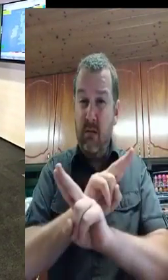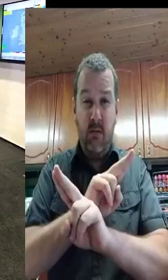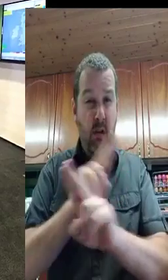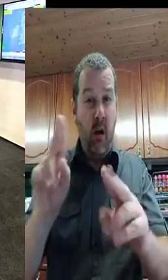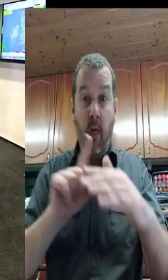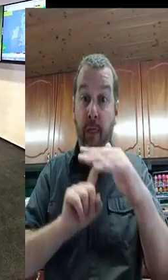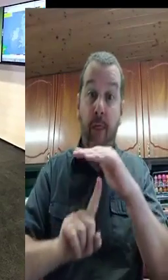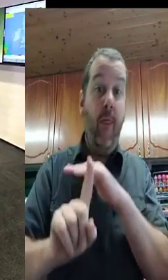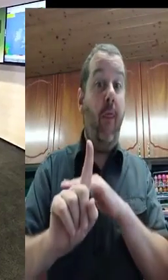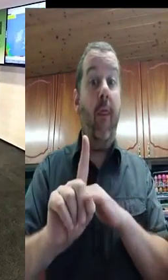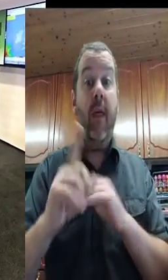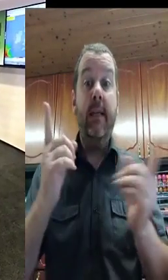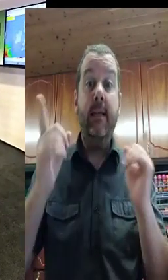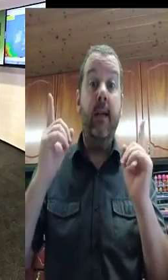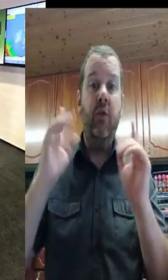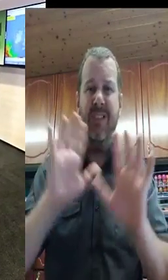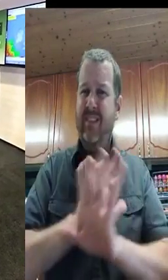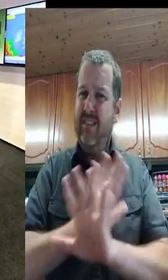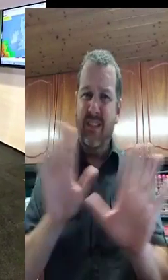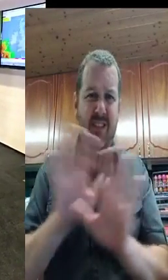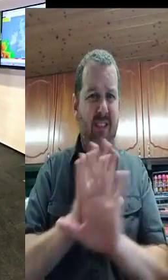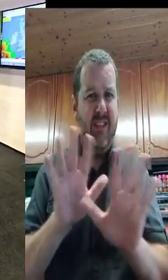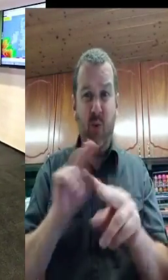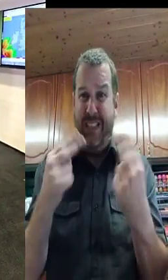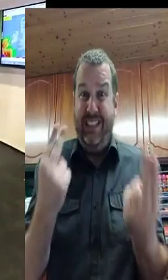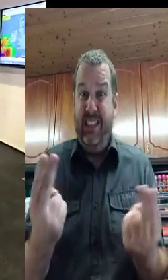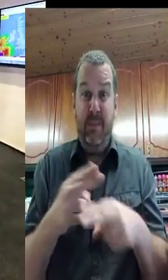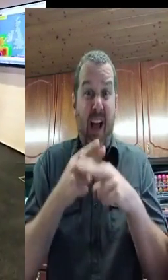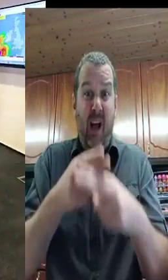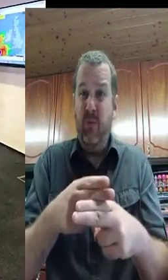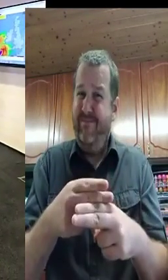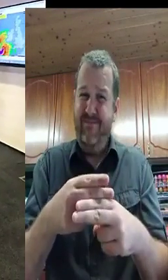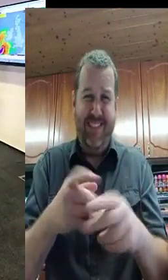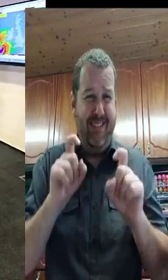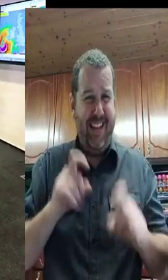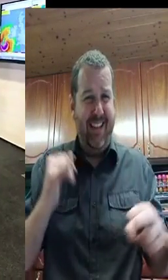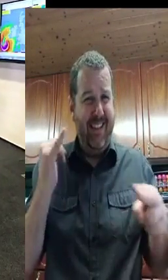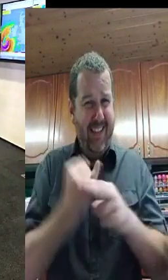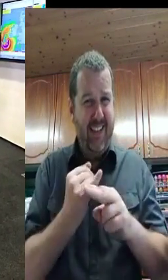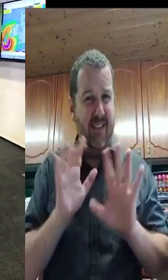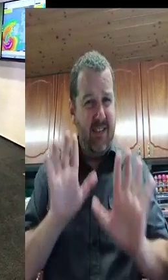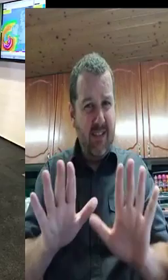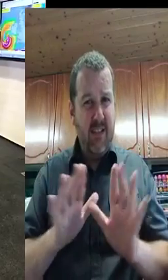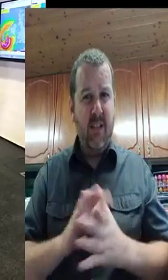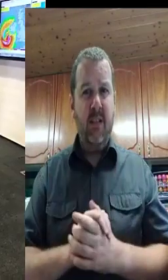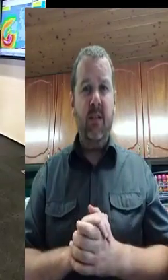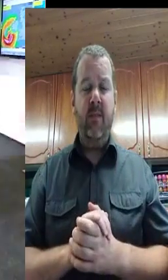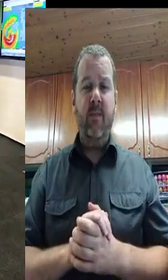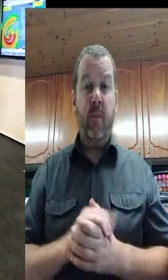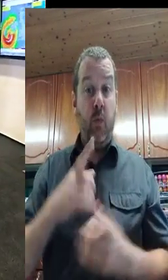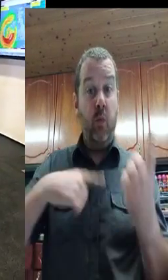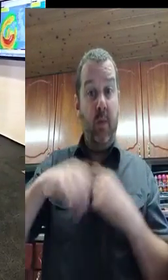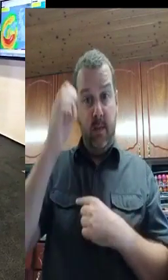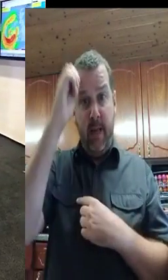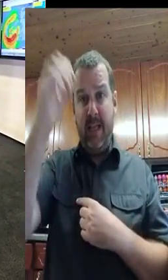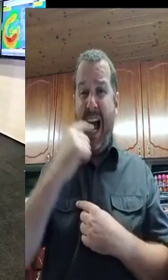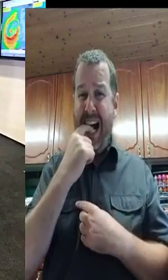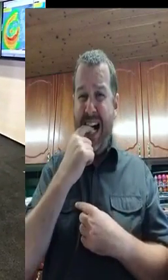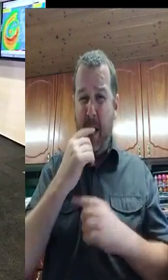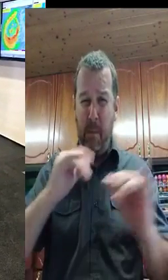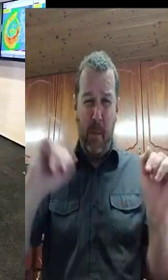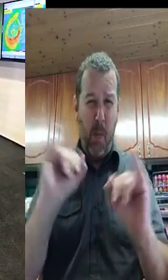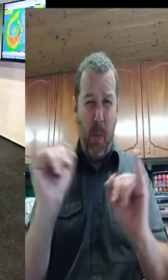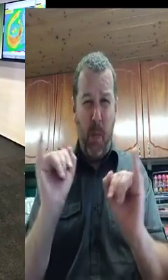are probably facing in the next day or so. We would ask everybody just to consider their journey. Is it necessary to plan for any eventuality?